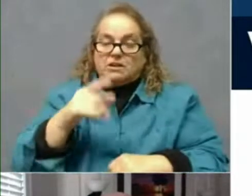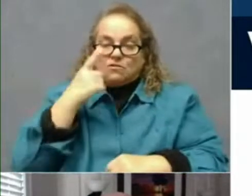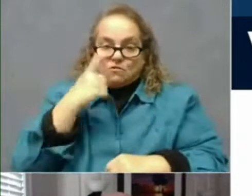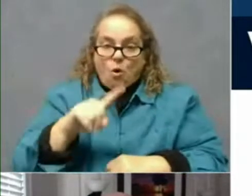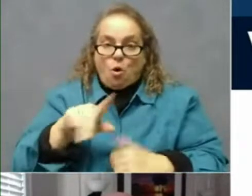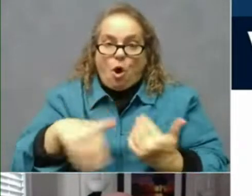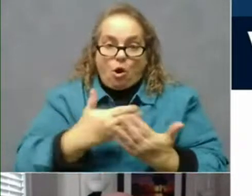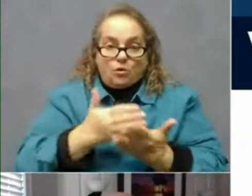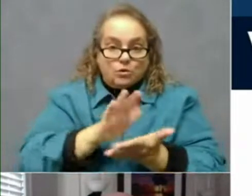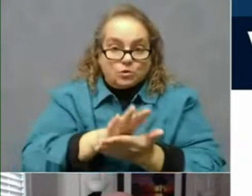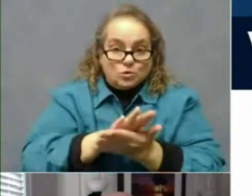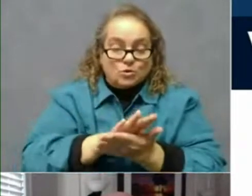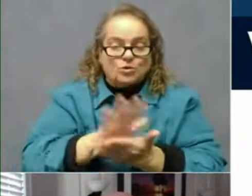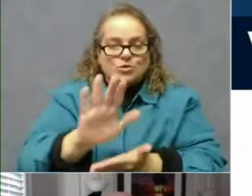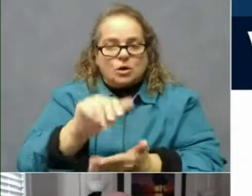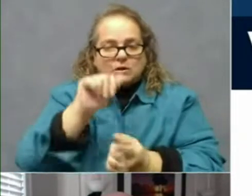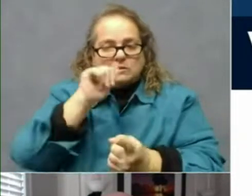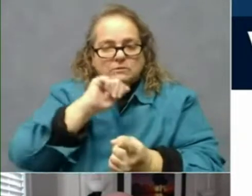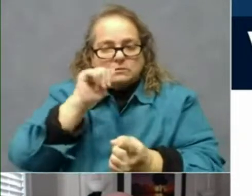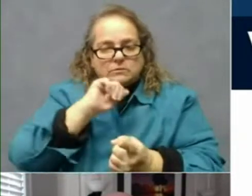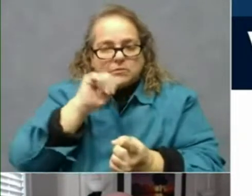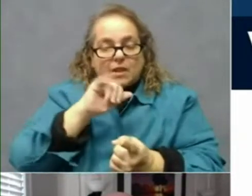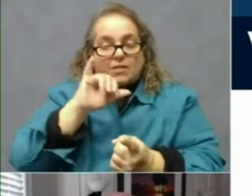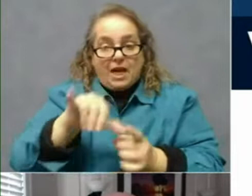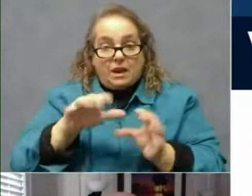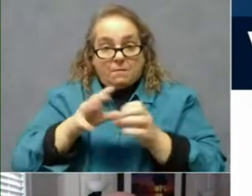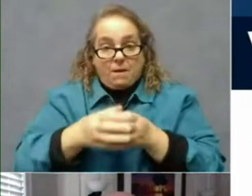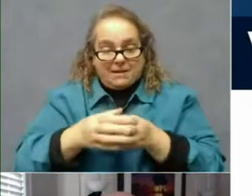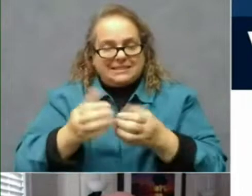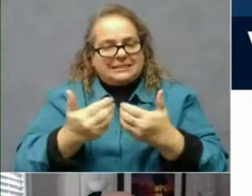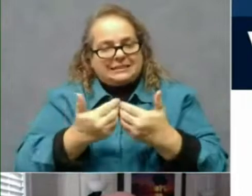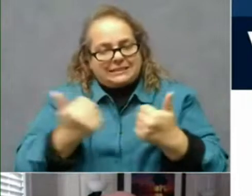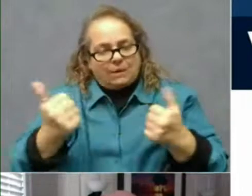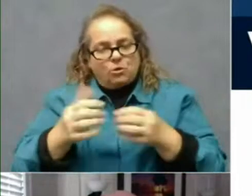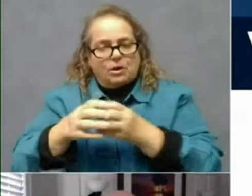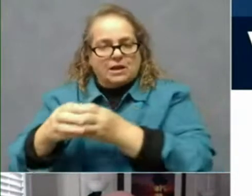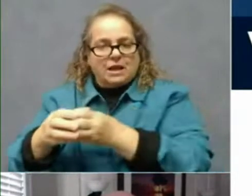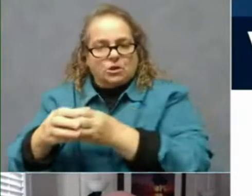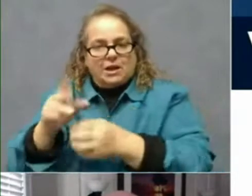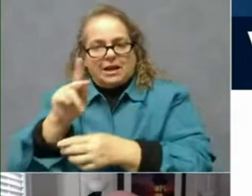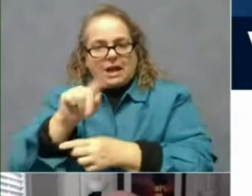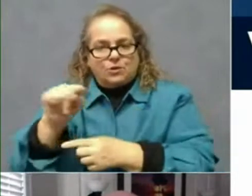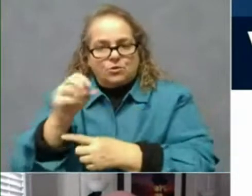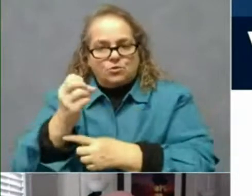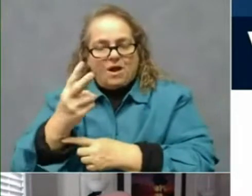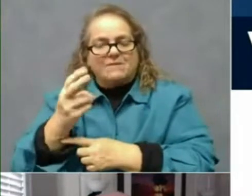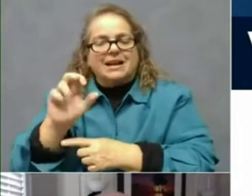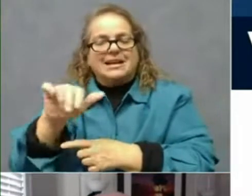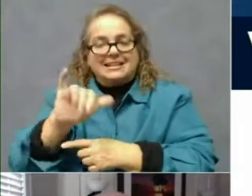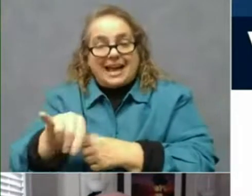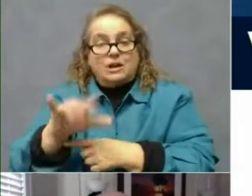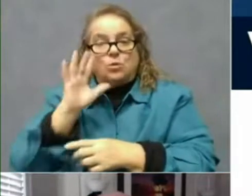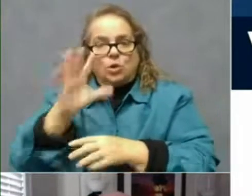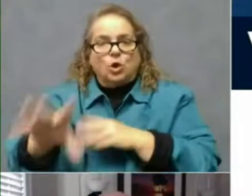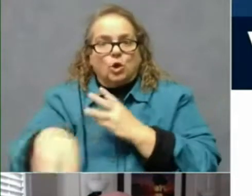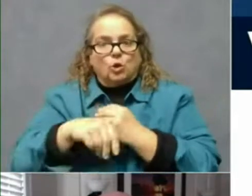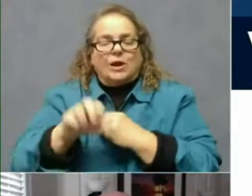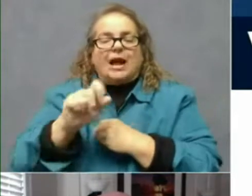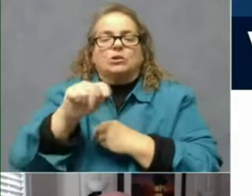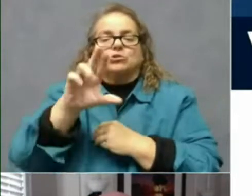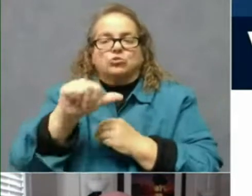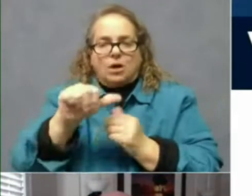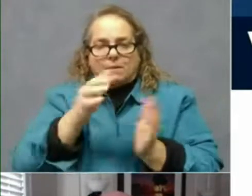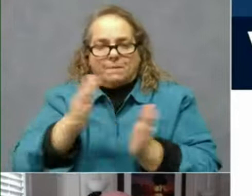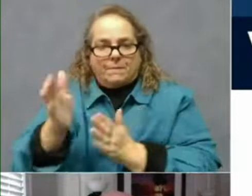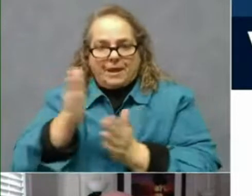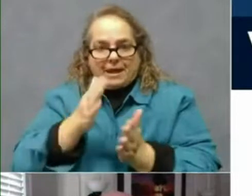population as a separate category. It takes extra planning and making sure we have the quantities we need at the places they need